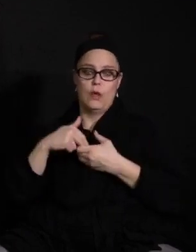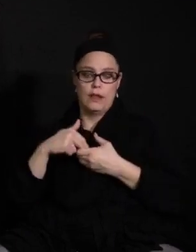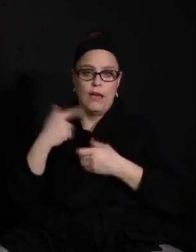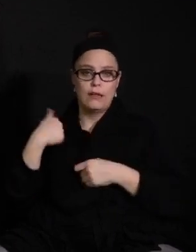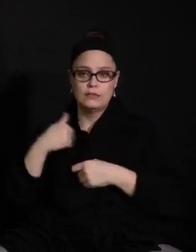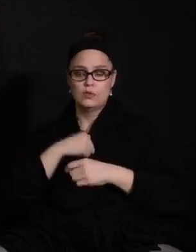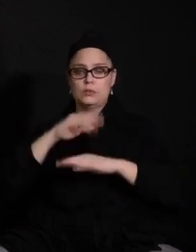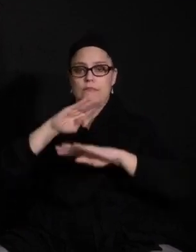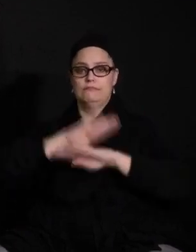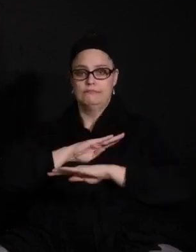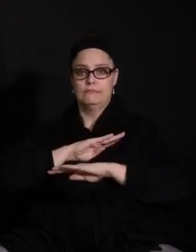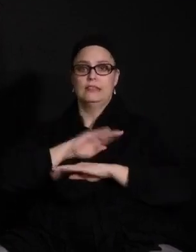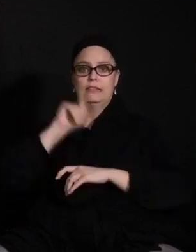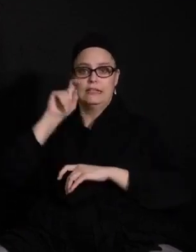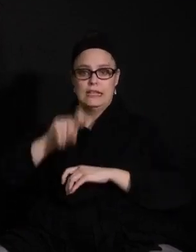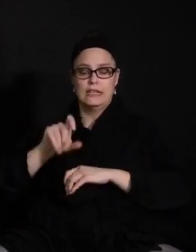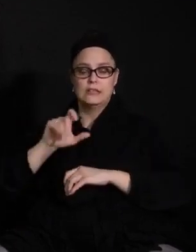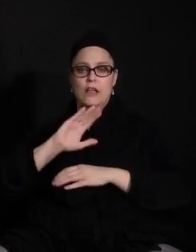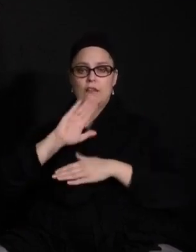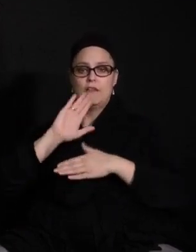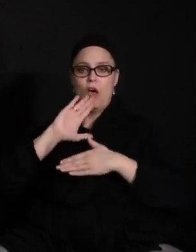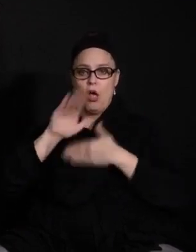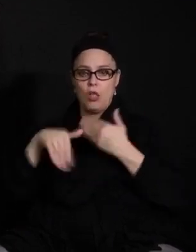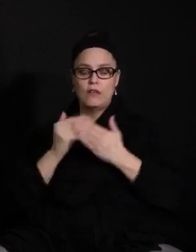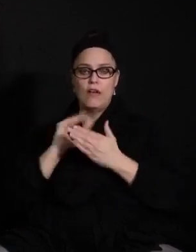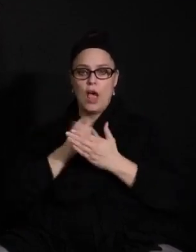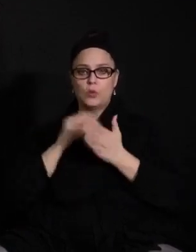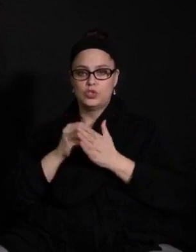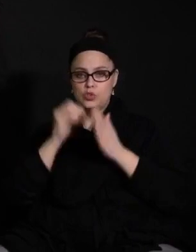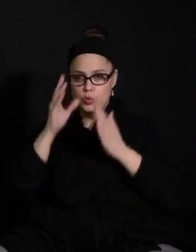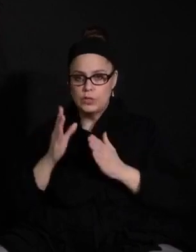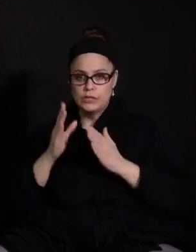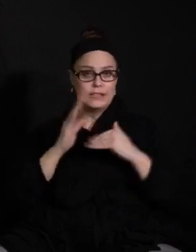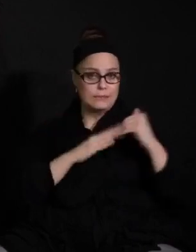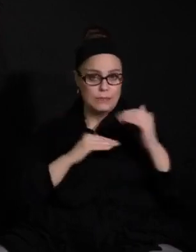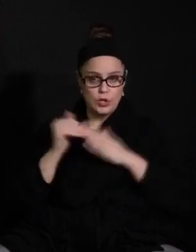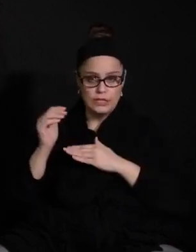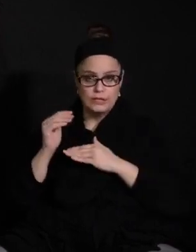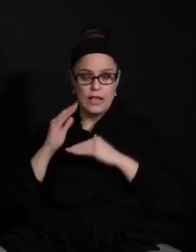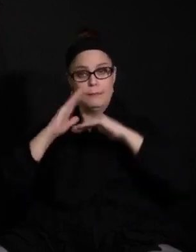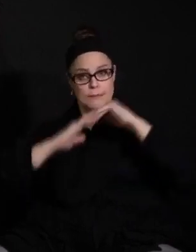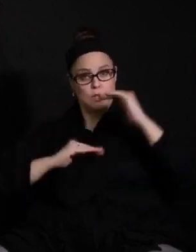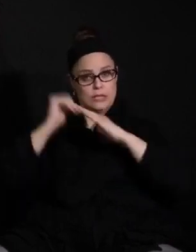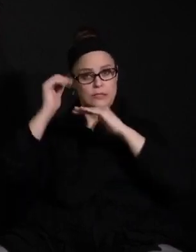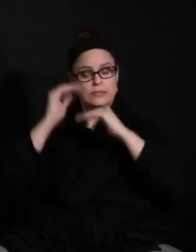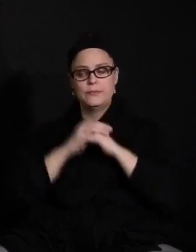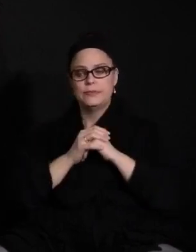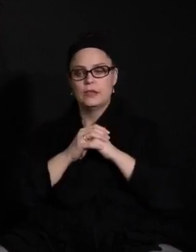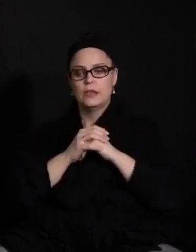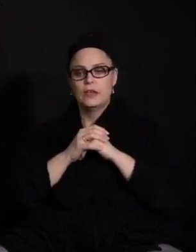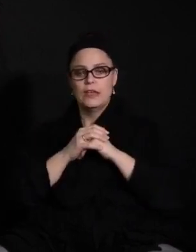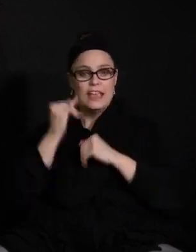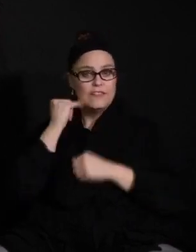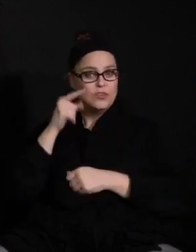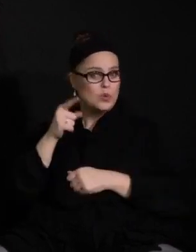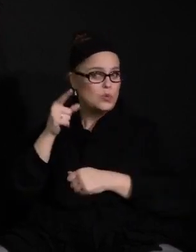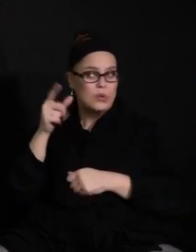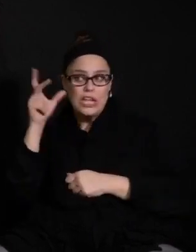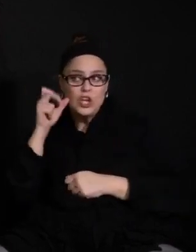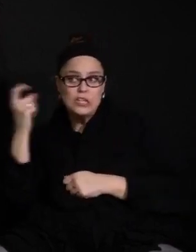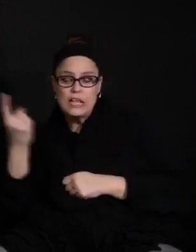all of our students. One thing, if you do see folks or you hear folks that might be interested here